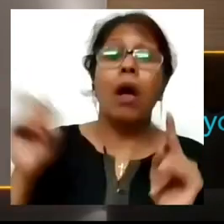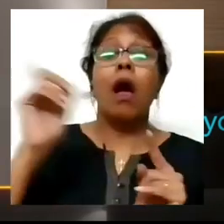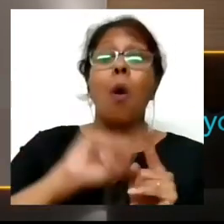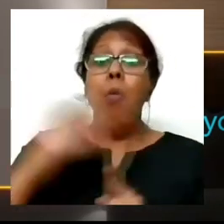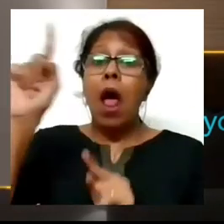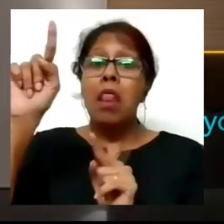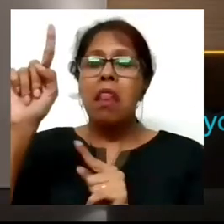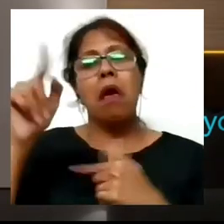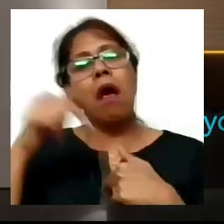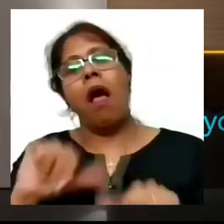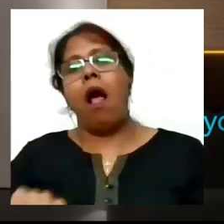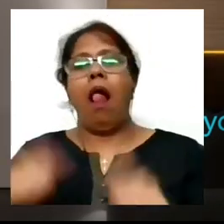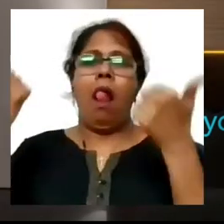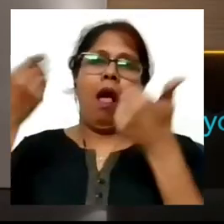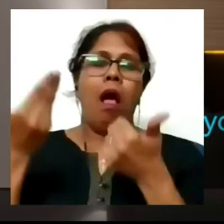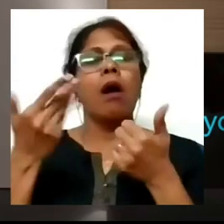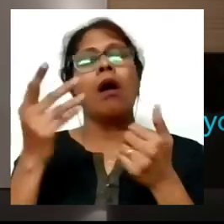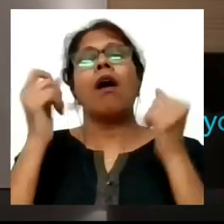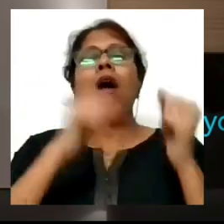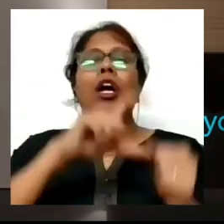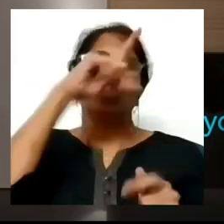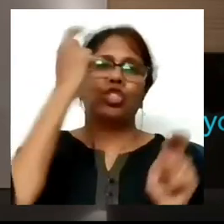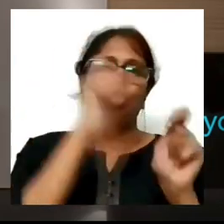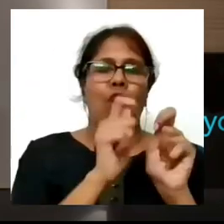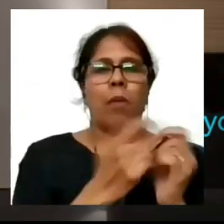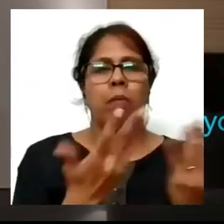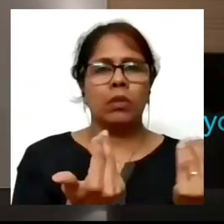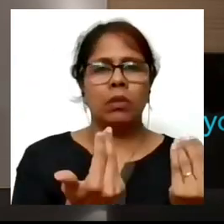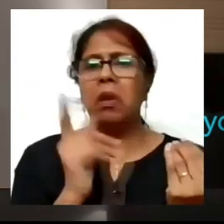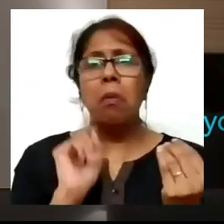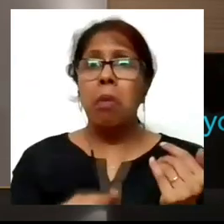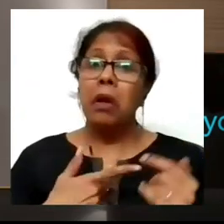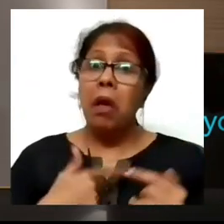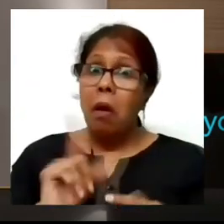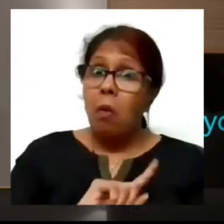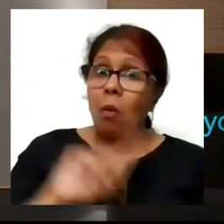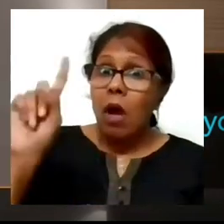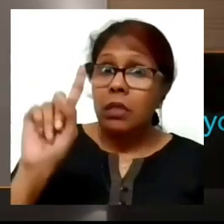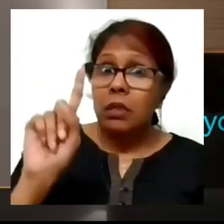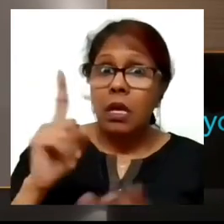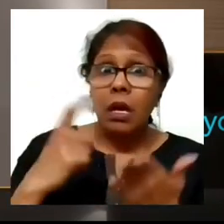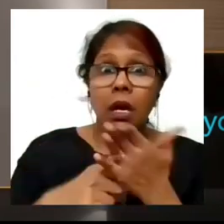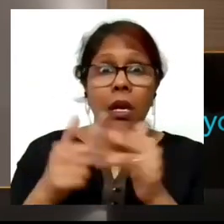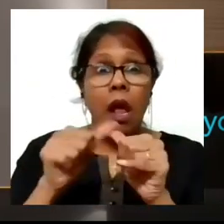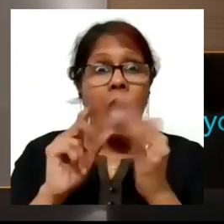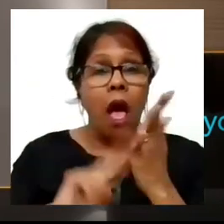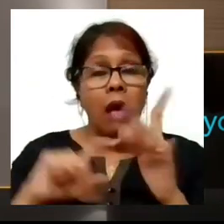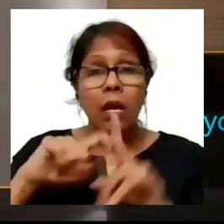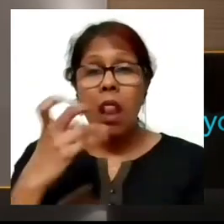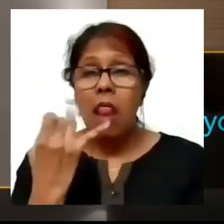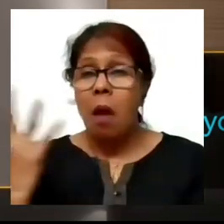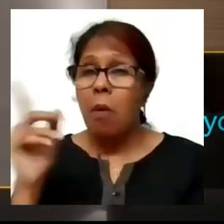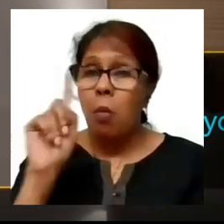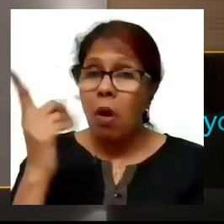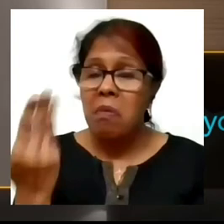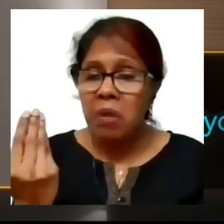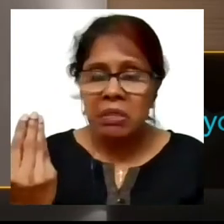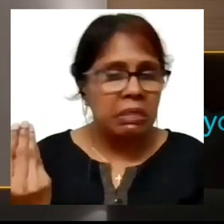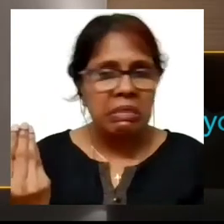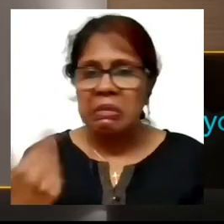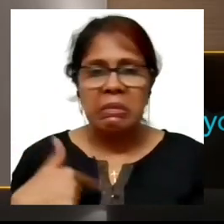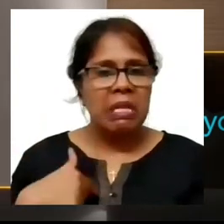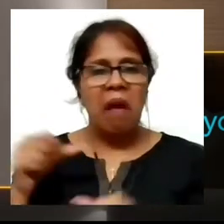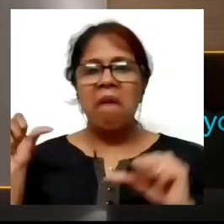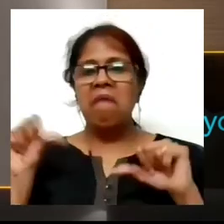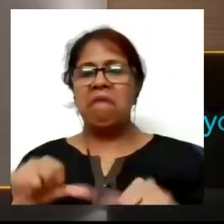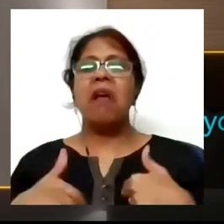guarantee a seat for myself and obviously nobody thinks that they're going to get that so you know I realized that this is possibly not going to happen